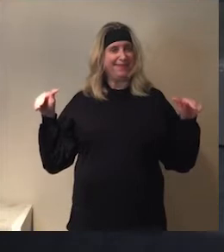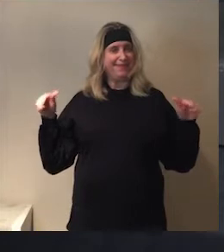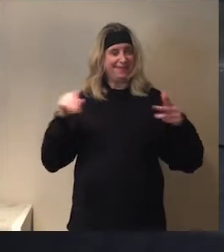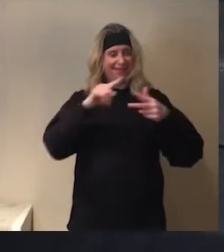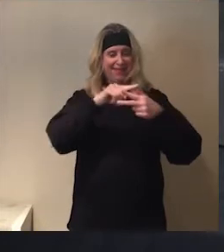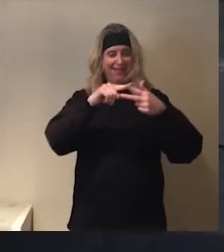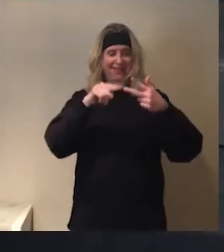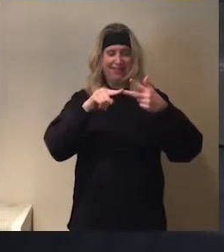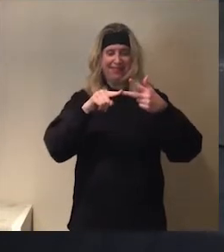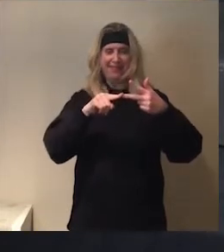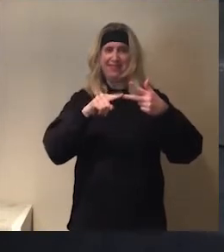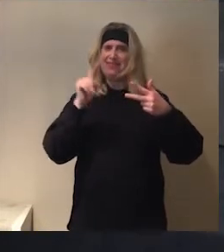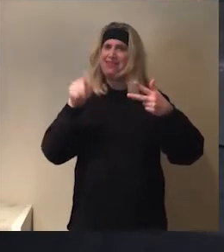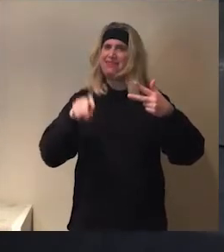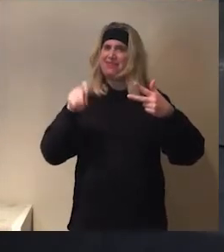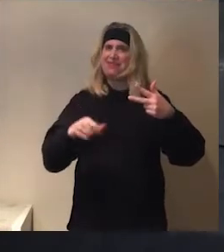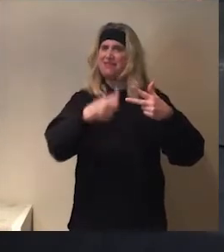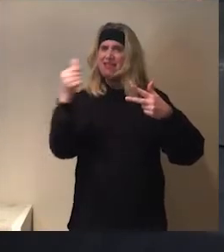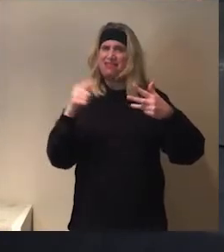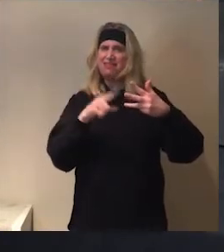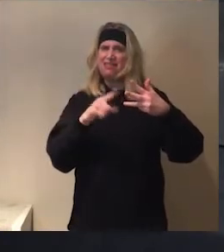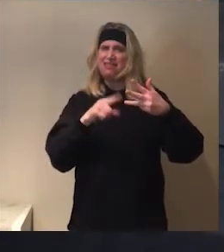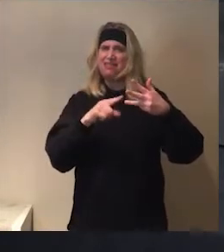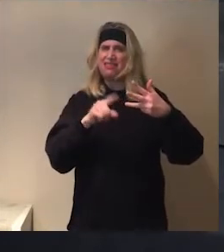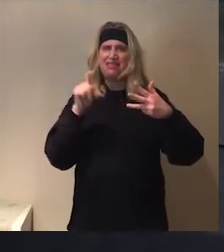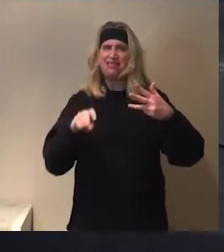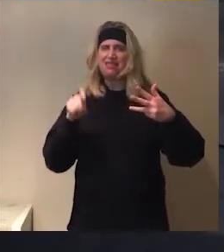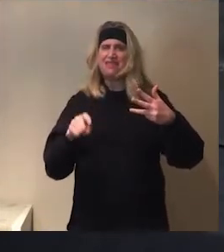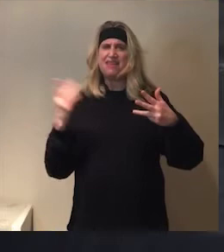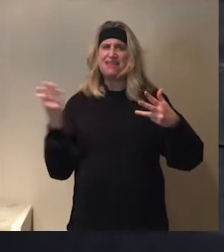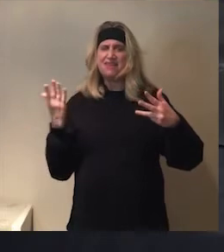Yes. And we need, um, we need, we need the, uh,